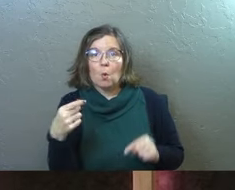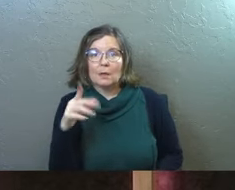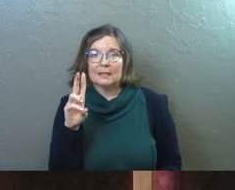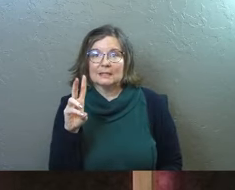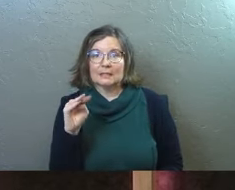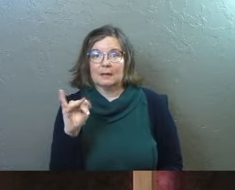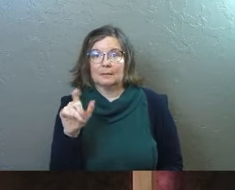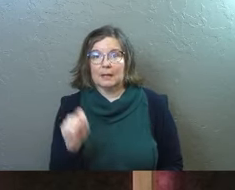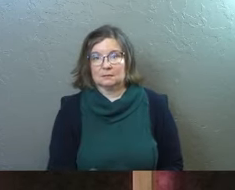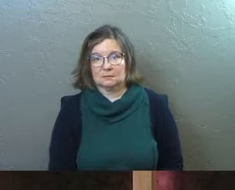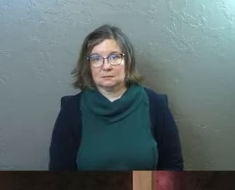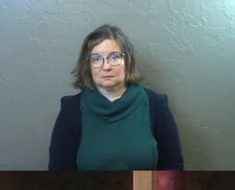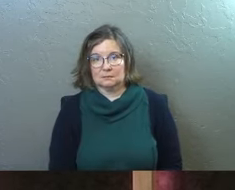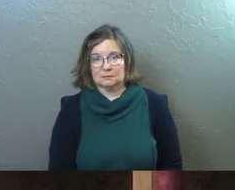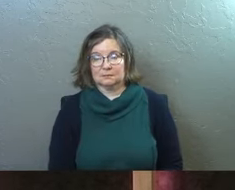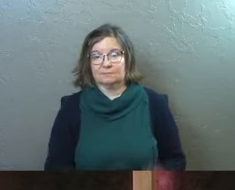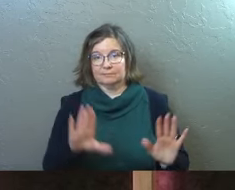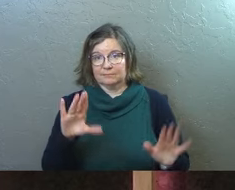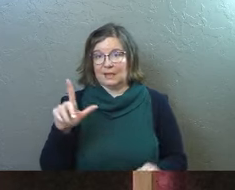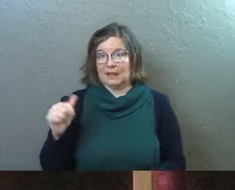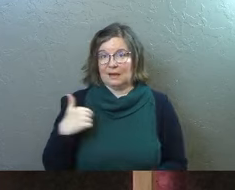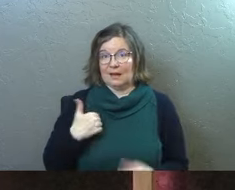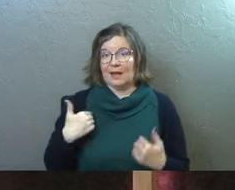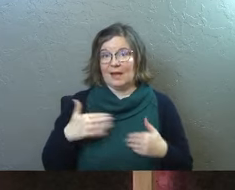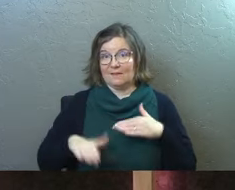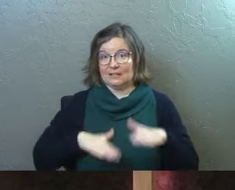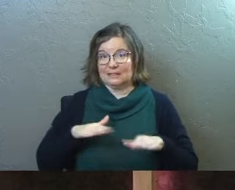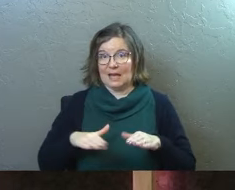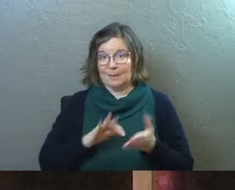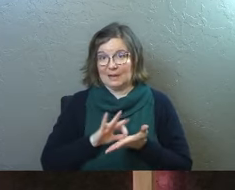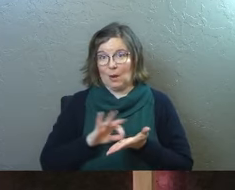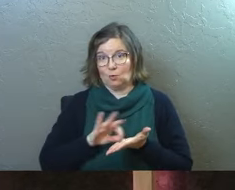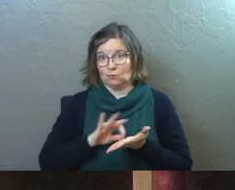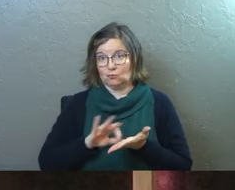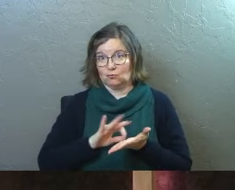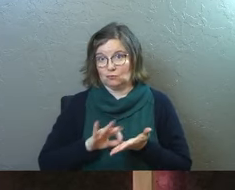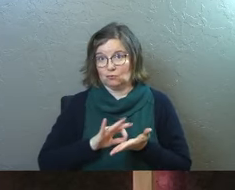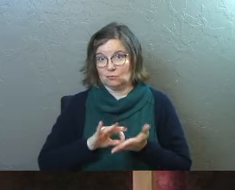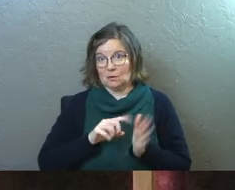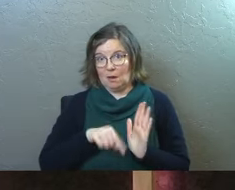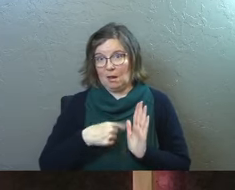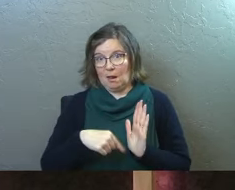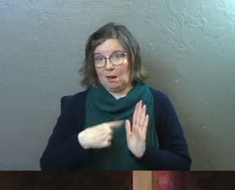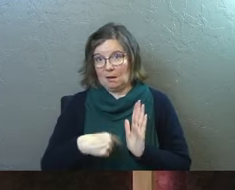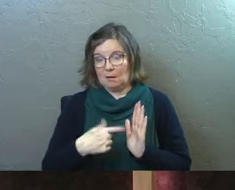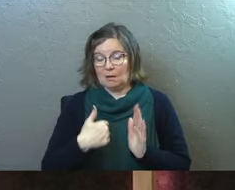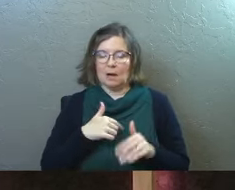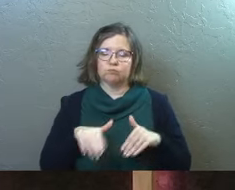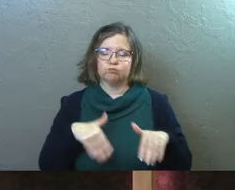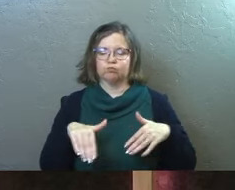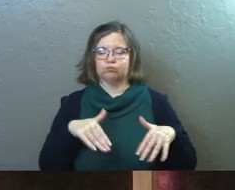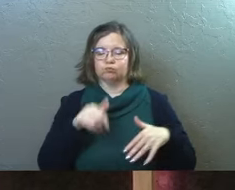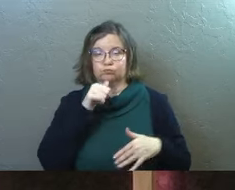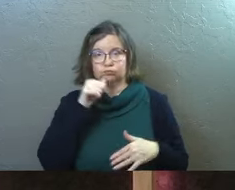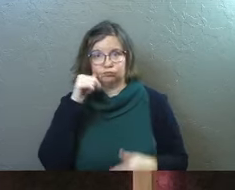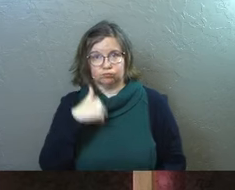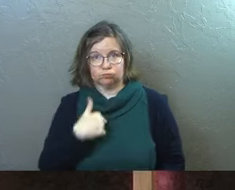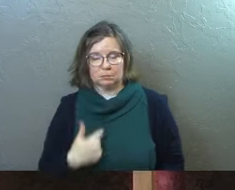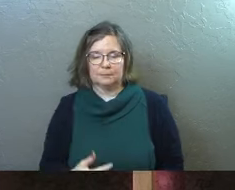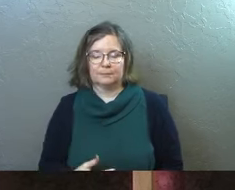miles. So Linda and I have step counters and I went walking yesterday.